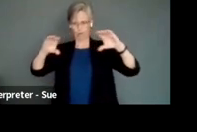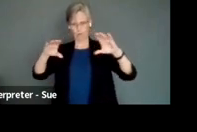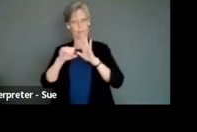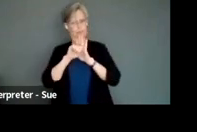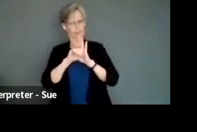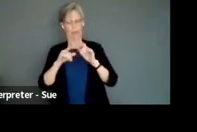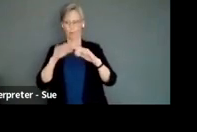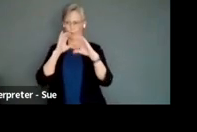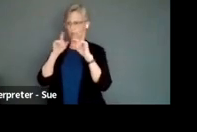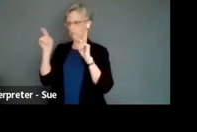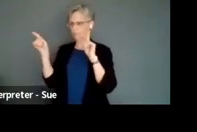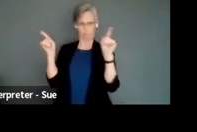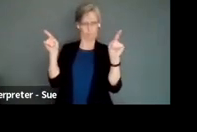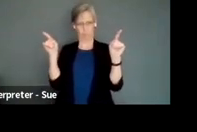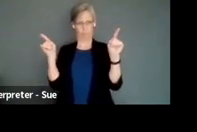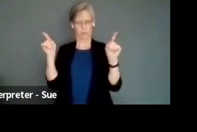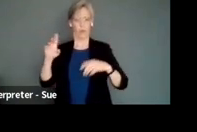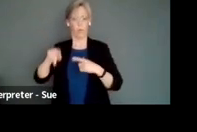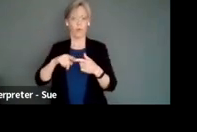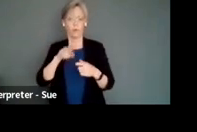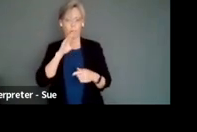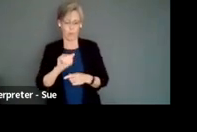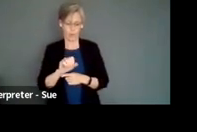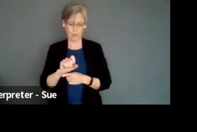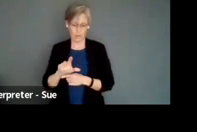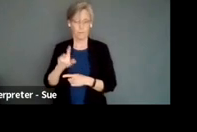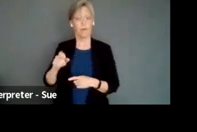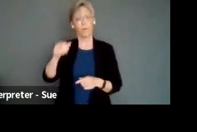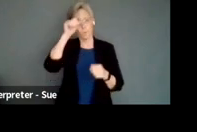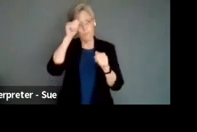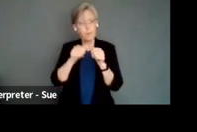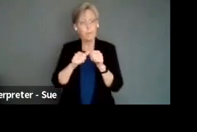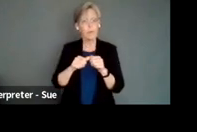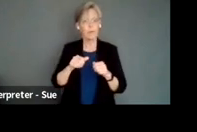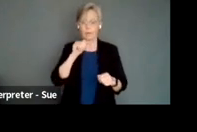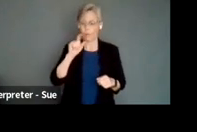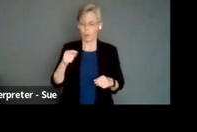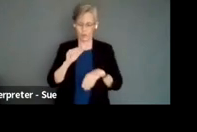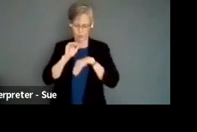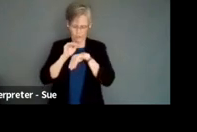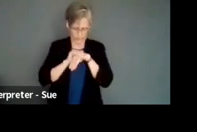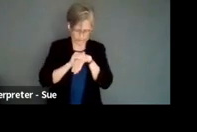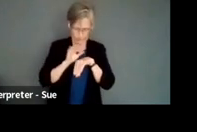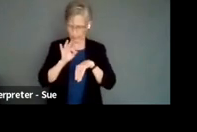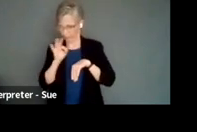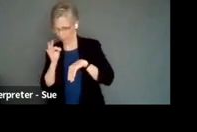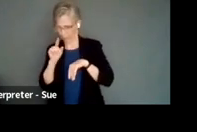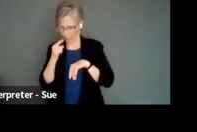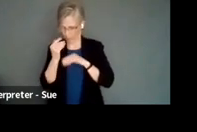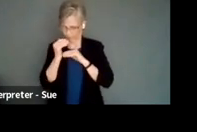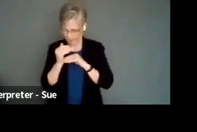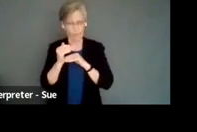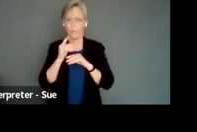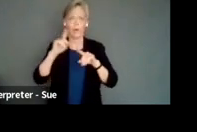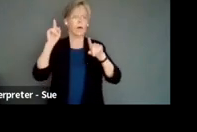communication system. So when we're talking about ASL, we have to remember, it's not just English or French, it's also many every